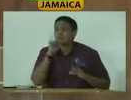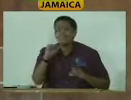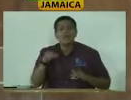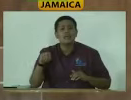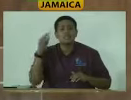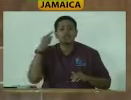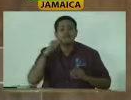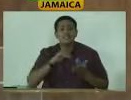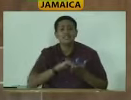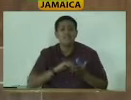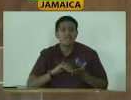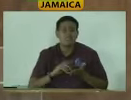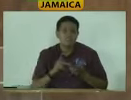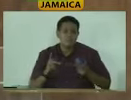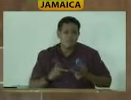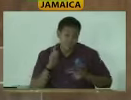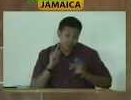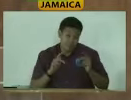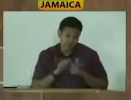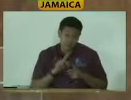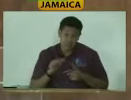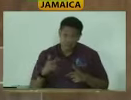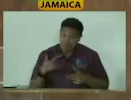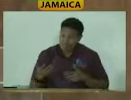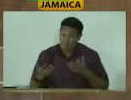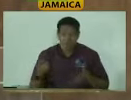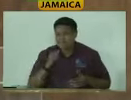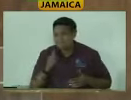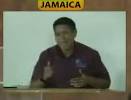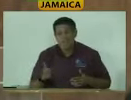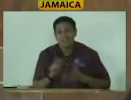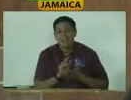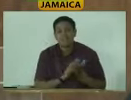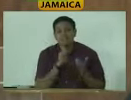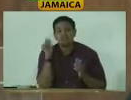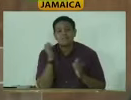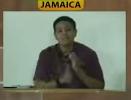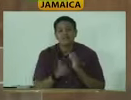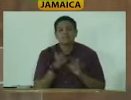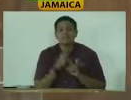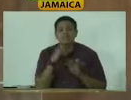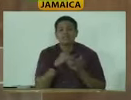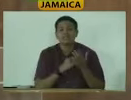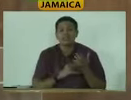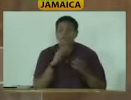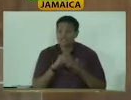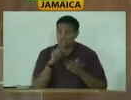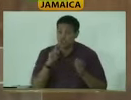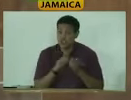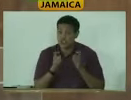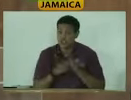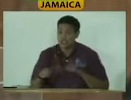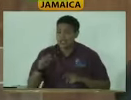very forgiving place for persons with disabilities. And the legislation that was passed is designed in part to change those